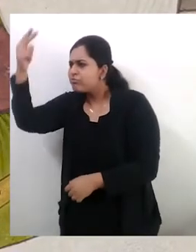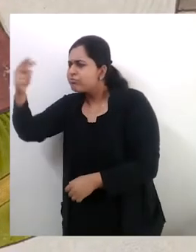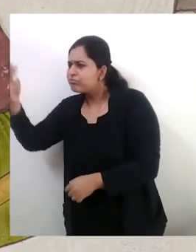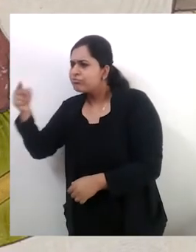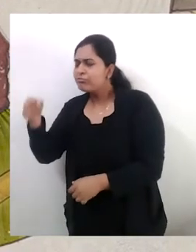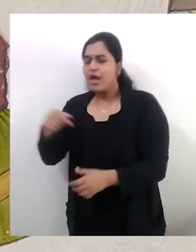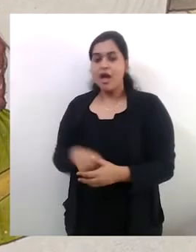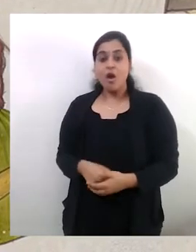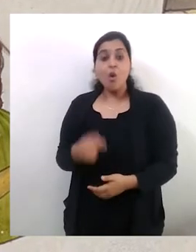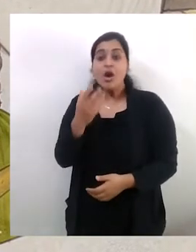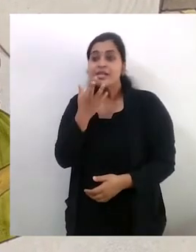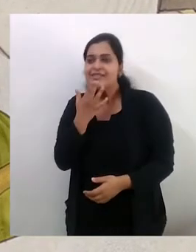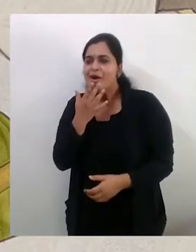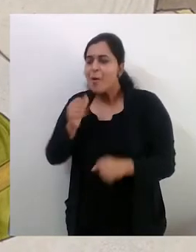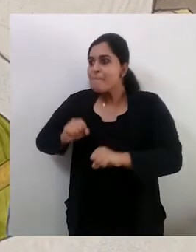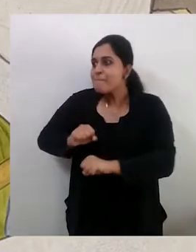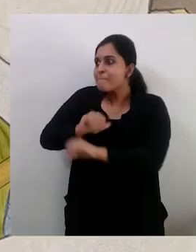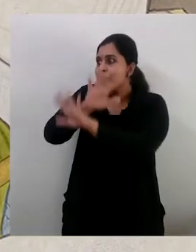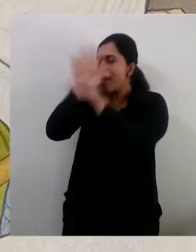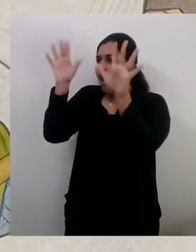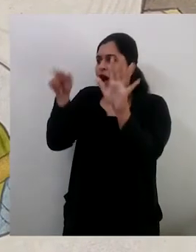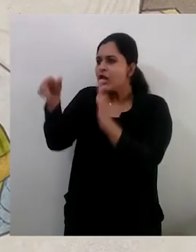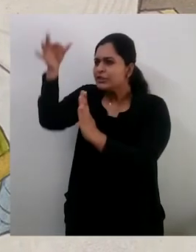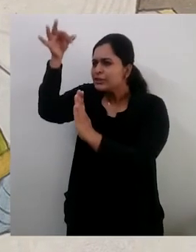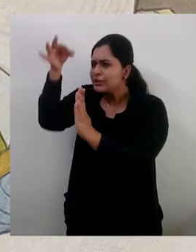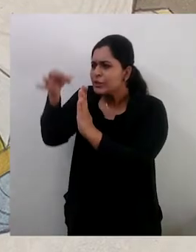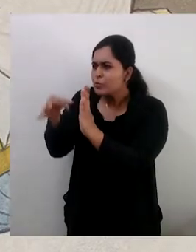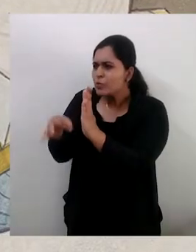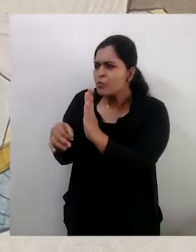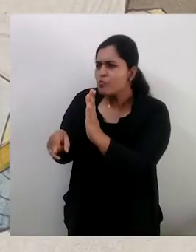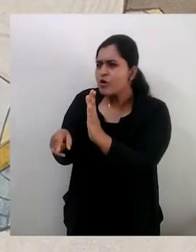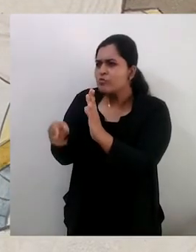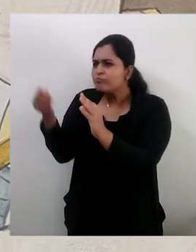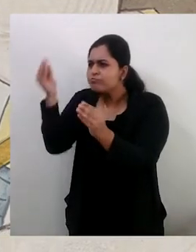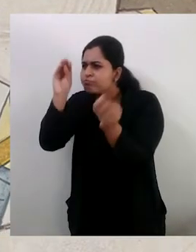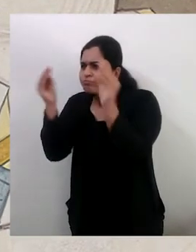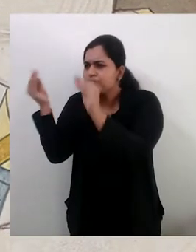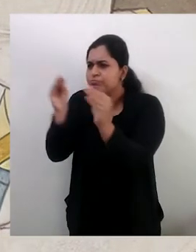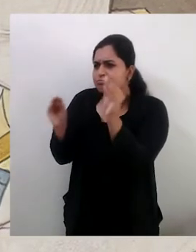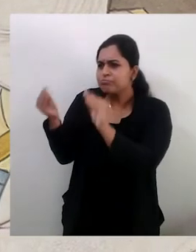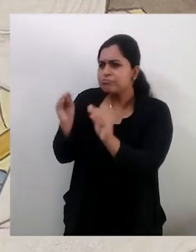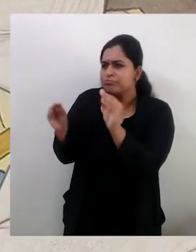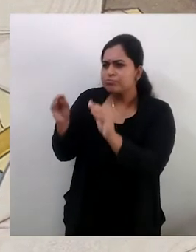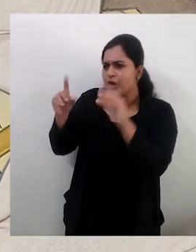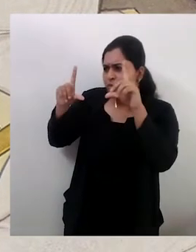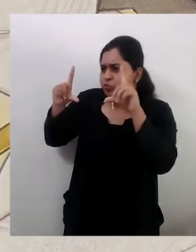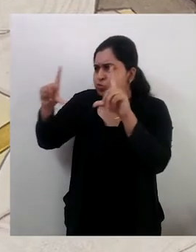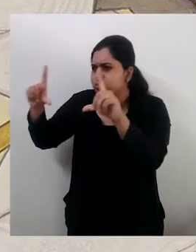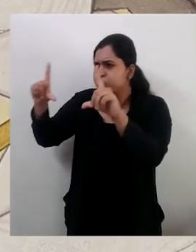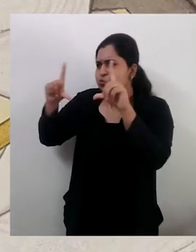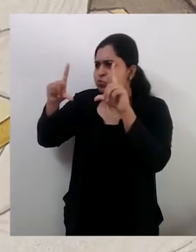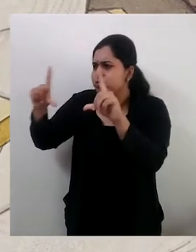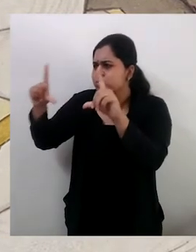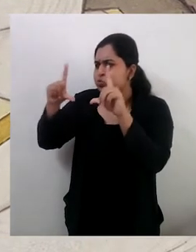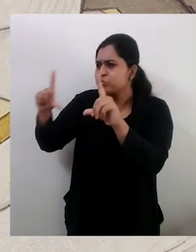-like colour, intricate detail and poetic mood of this painting suggest it would have been seen up close and